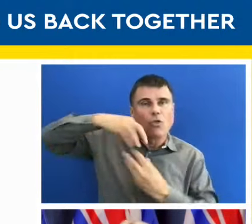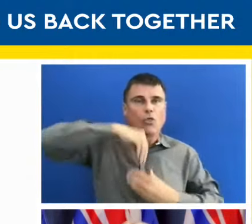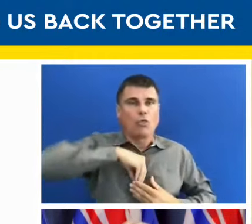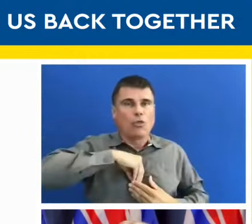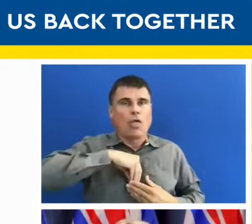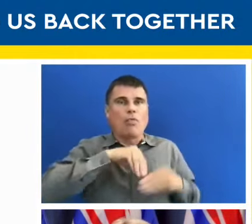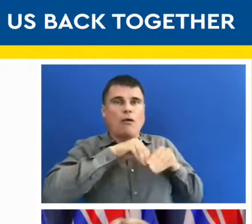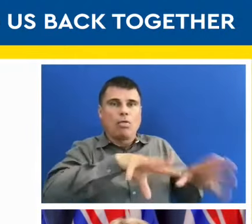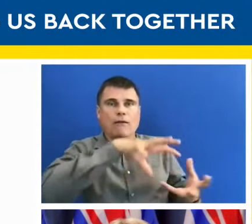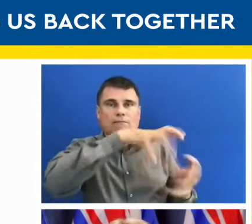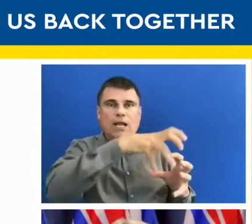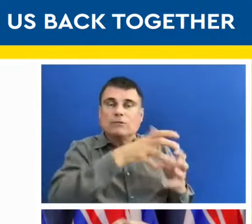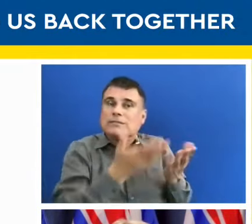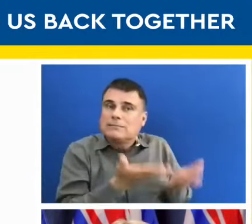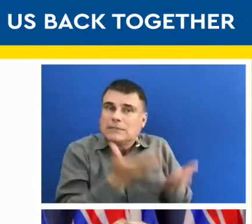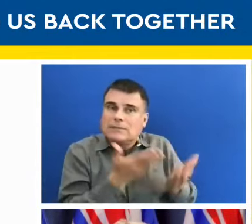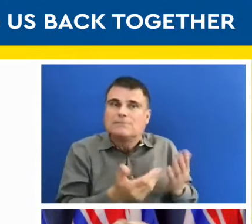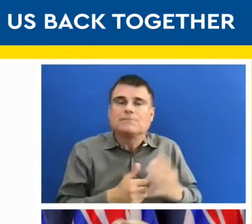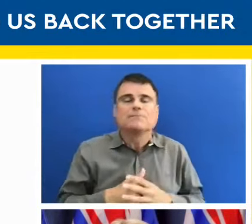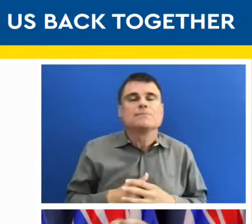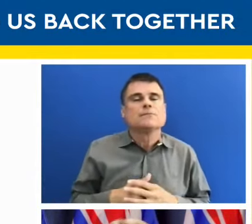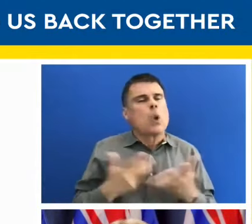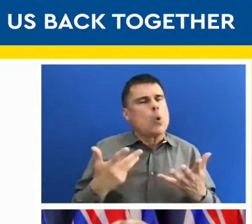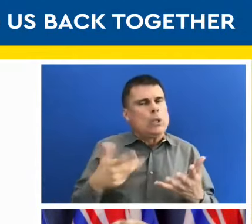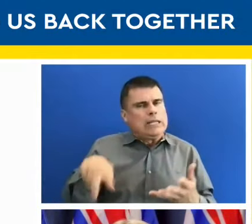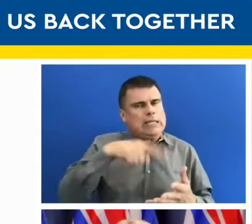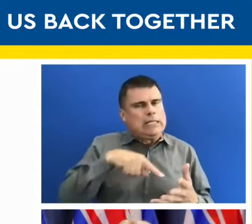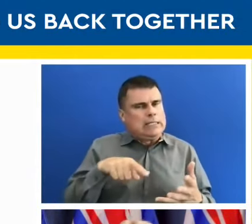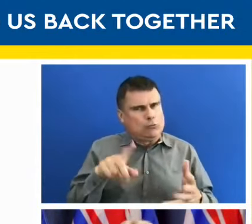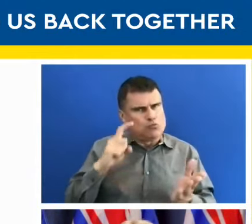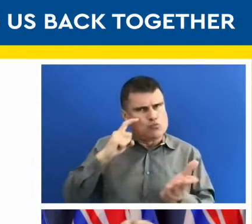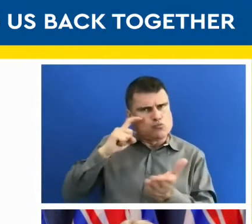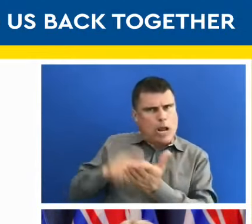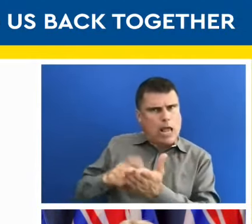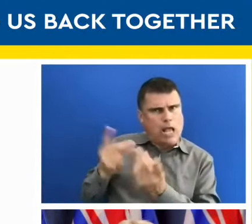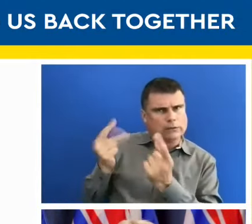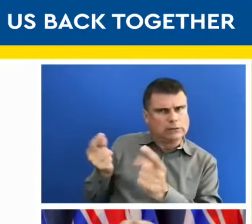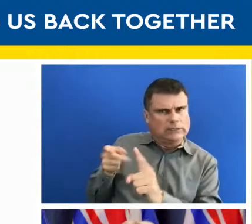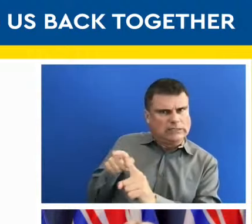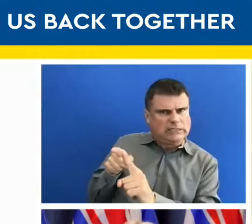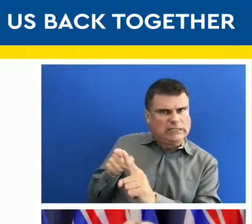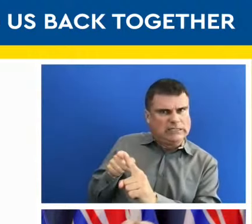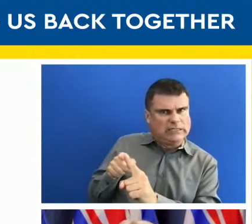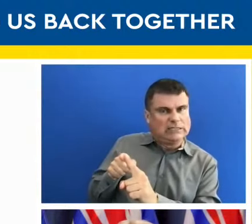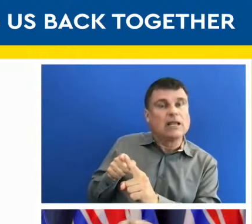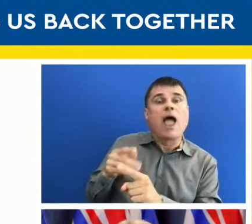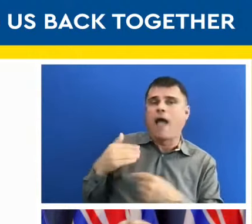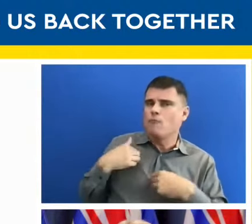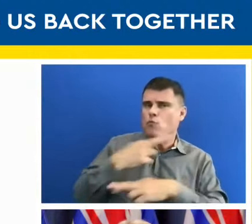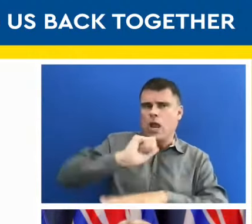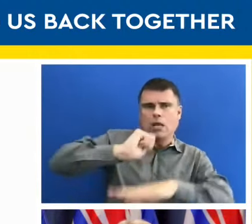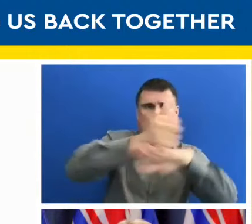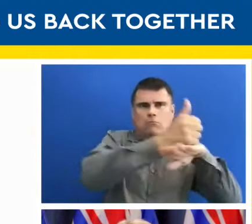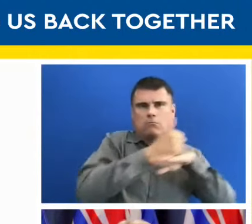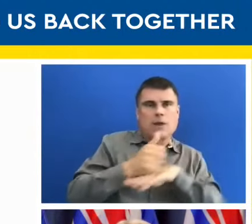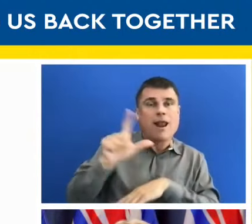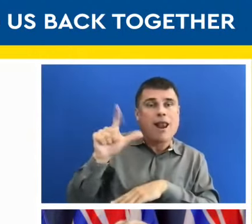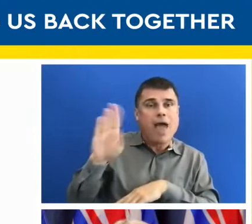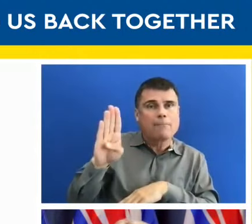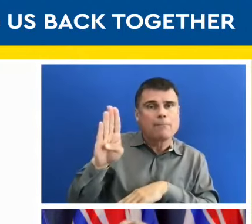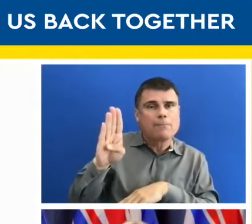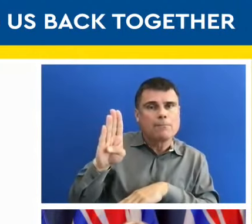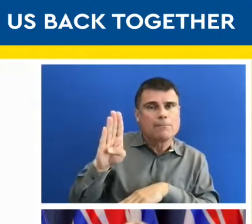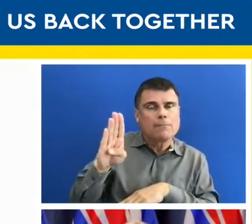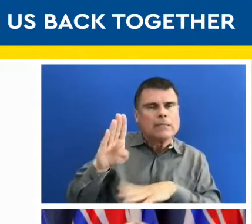to detect people. And we know we have a lab strategy now where we will be testing everyone so we know